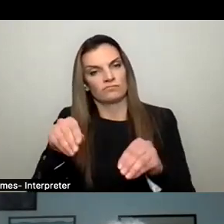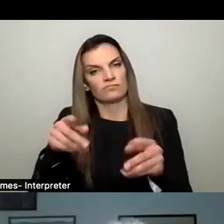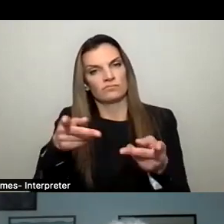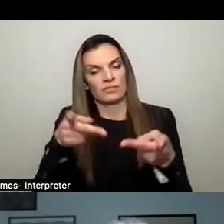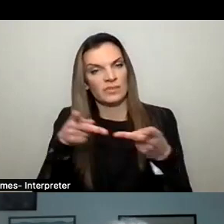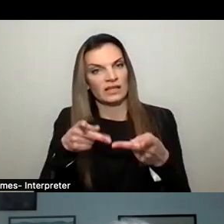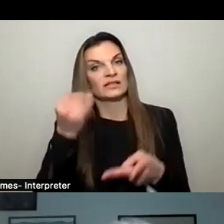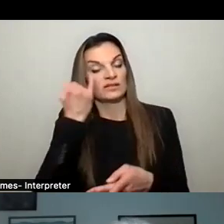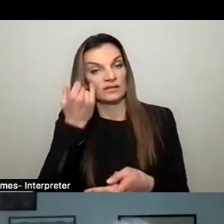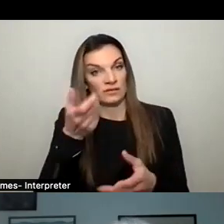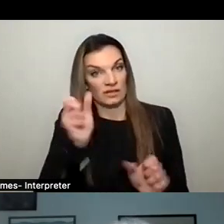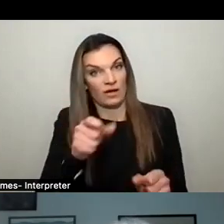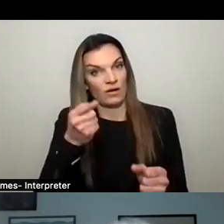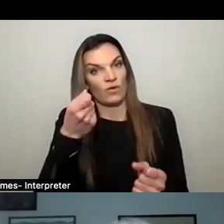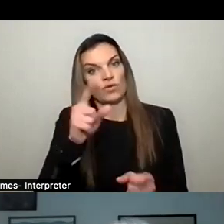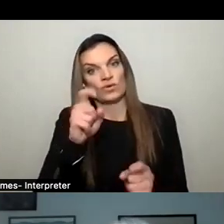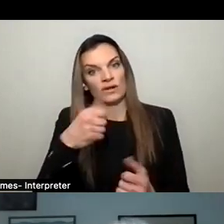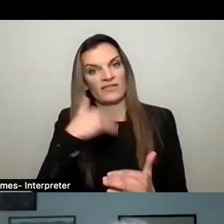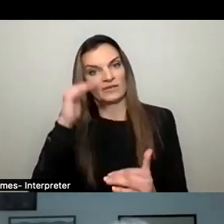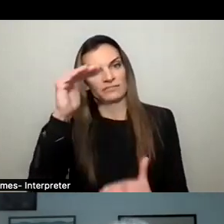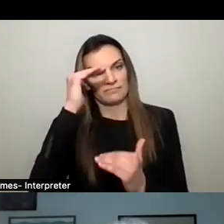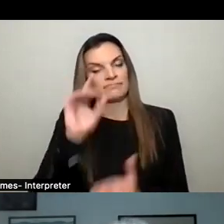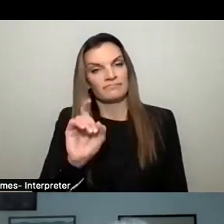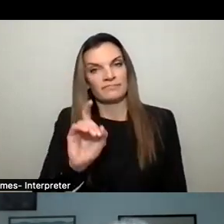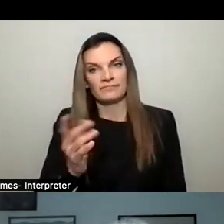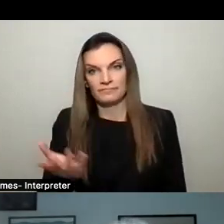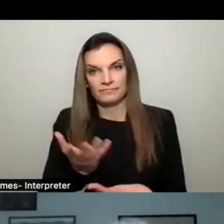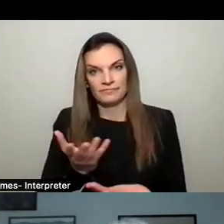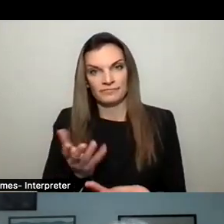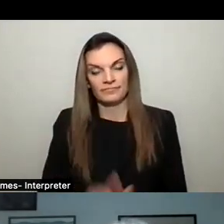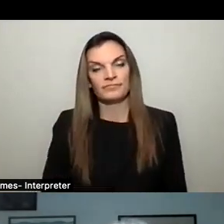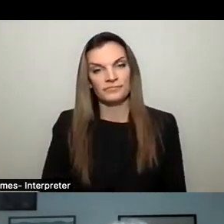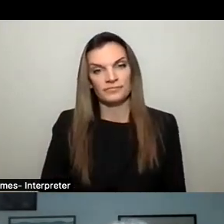restrictions, do you think should be involved and enacted?